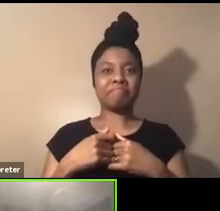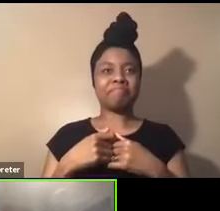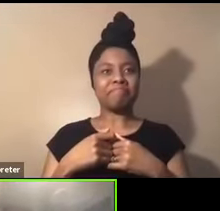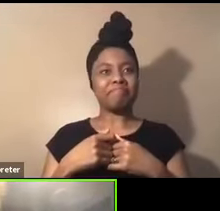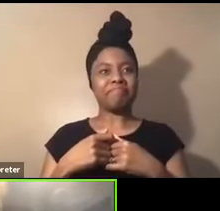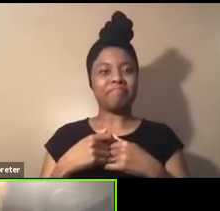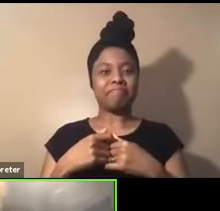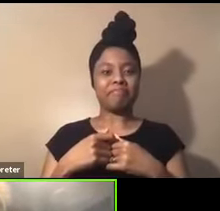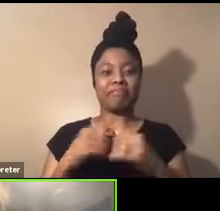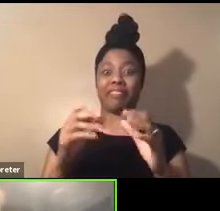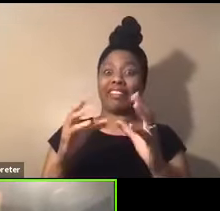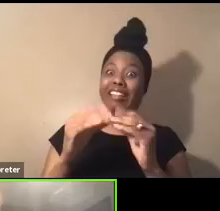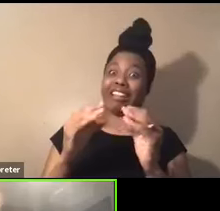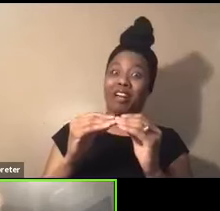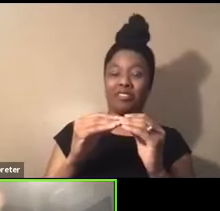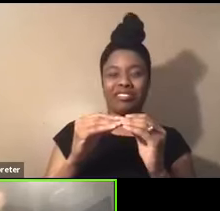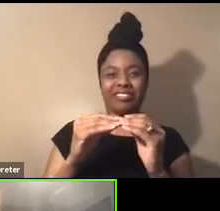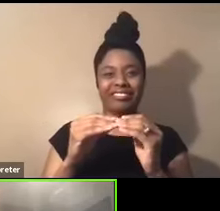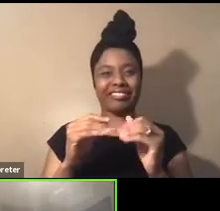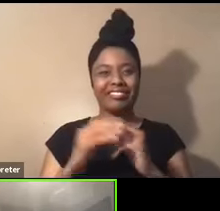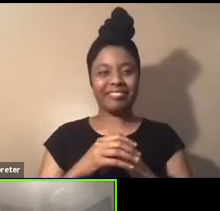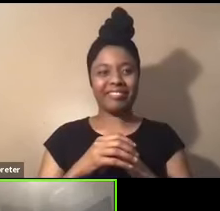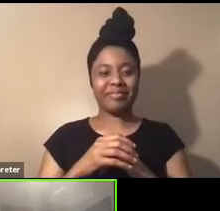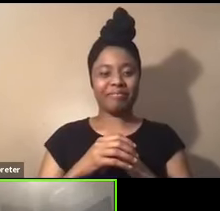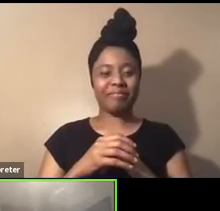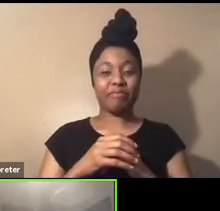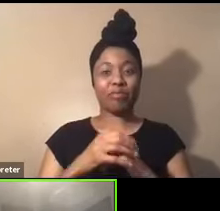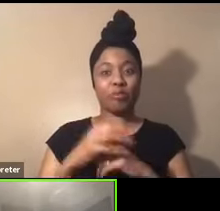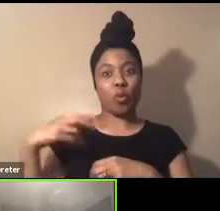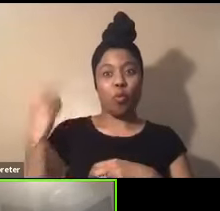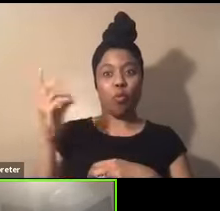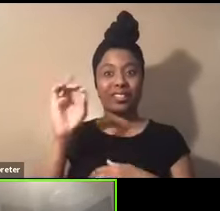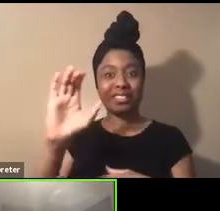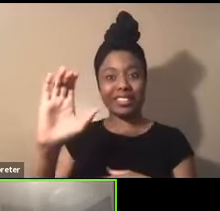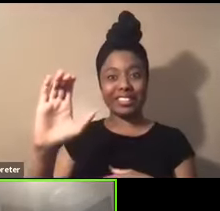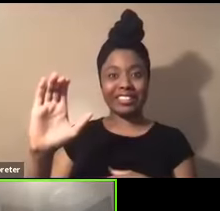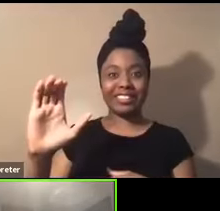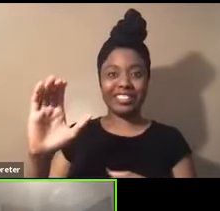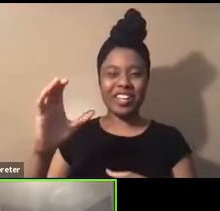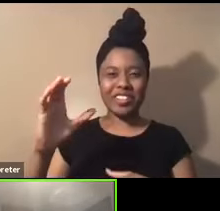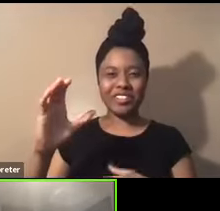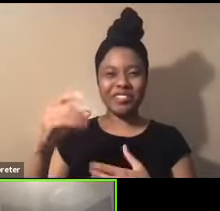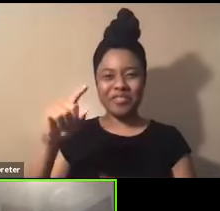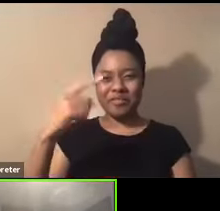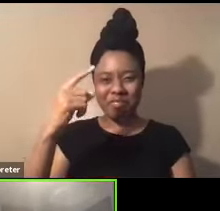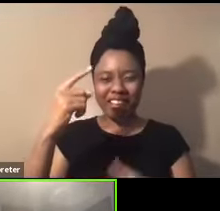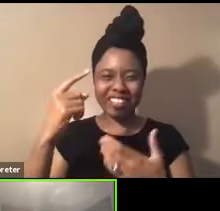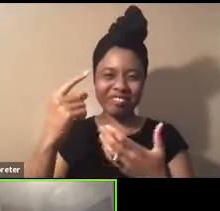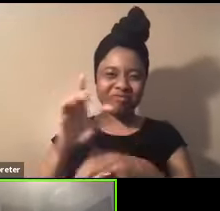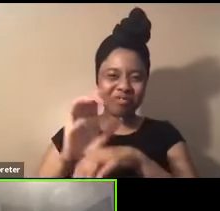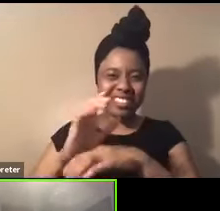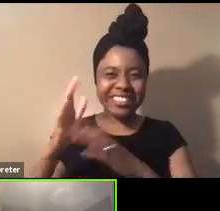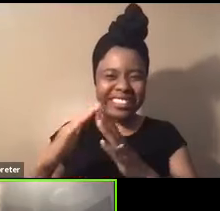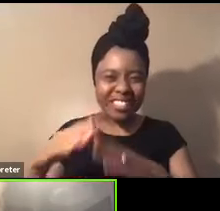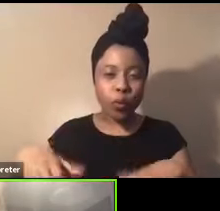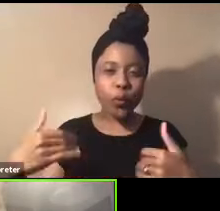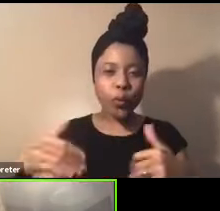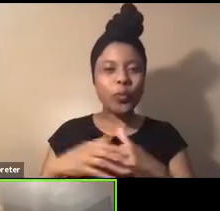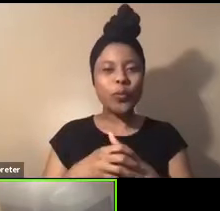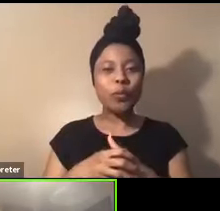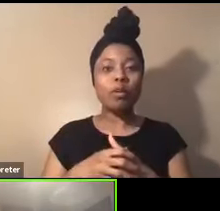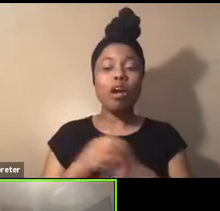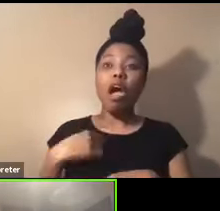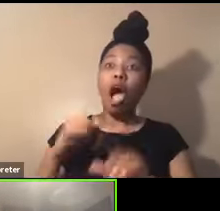Conqueron conference in Washington, DC in chocolate city. Right. And I went to the